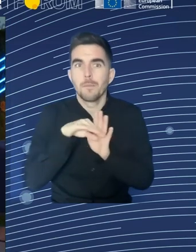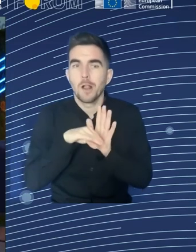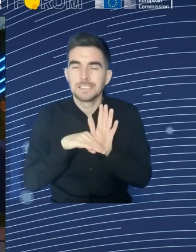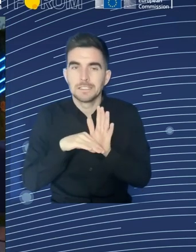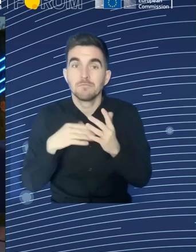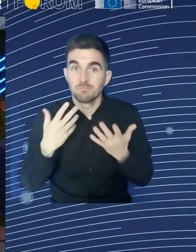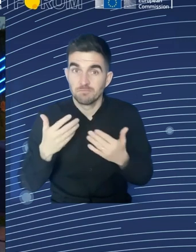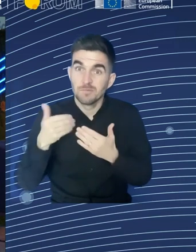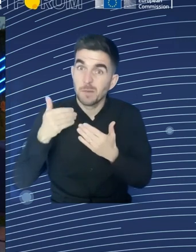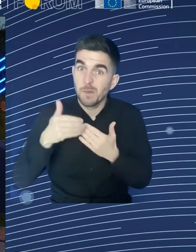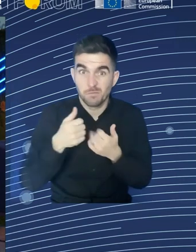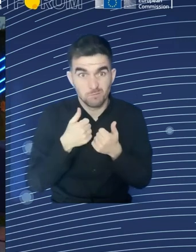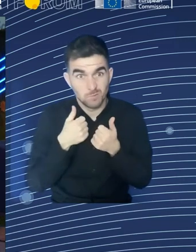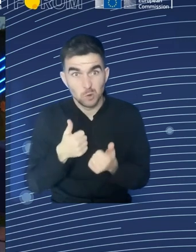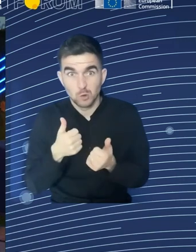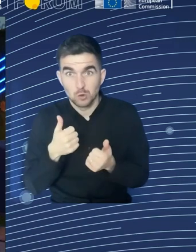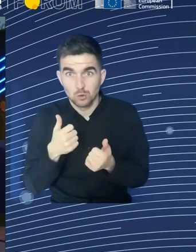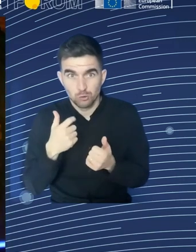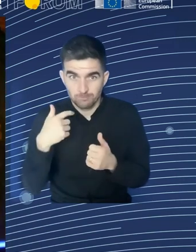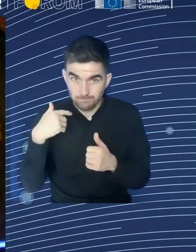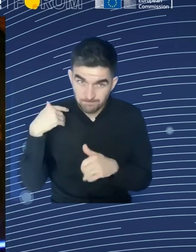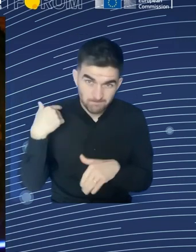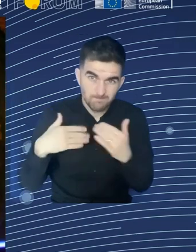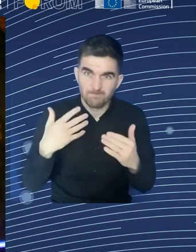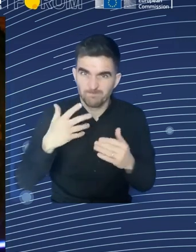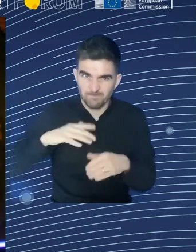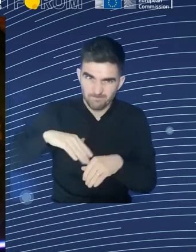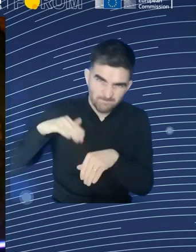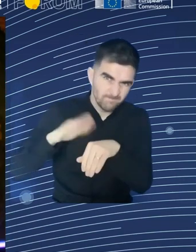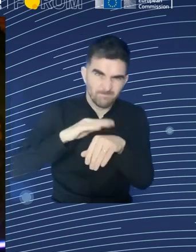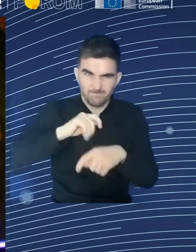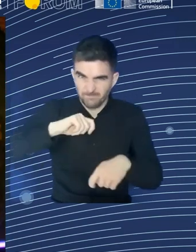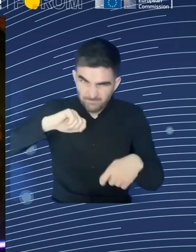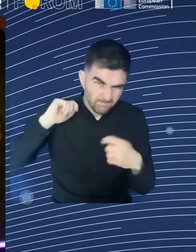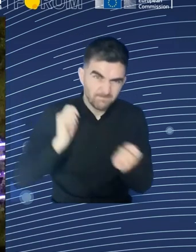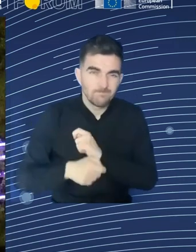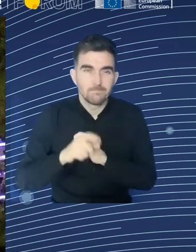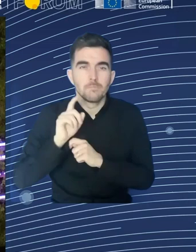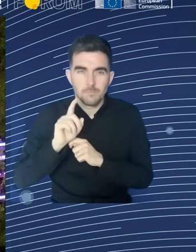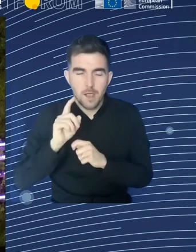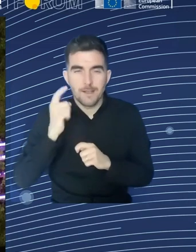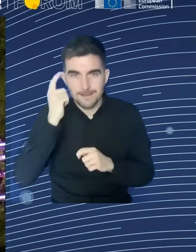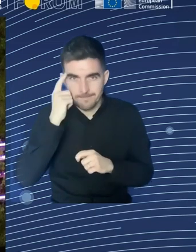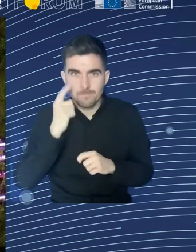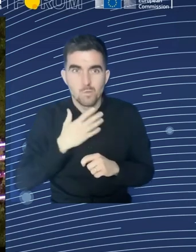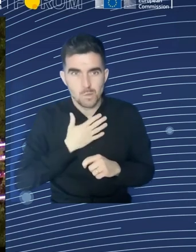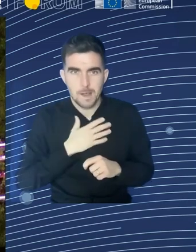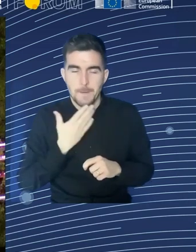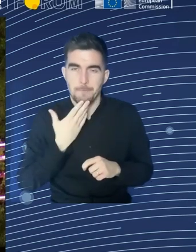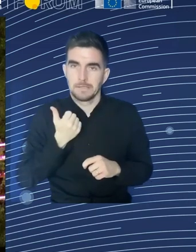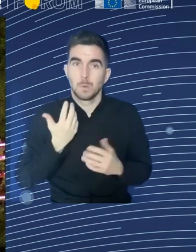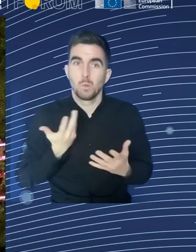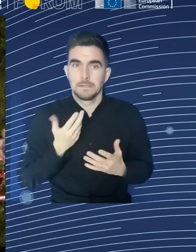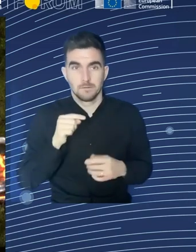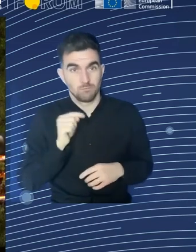that we react more adequately when we have crisis, or at least I can speak from my experience. But I don't think that